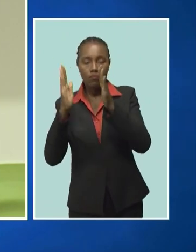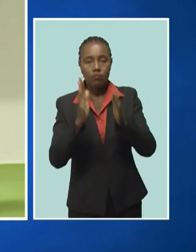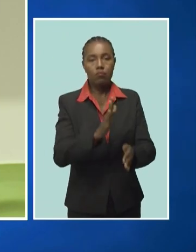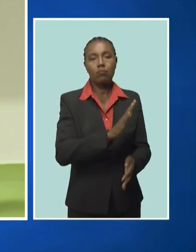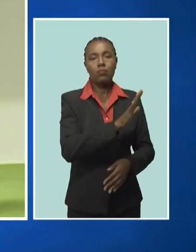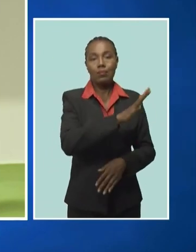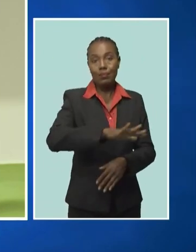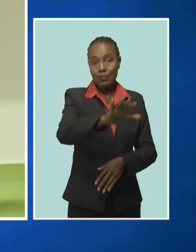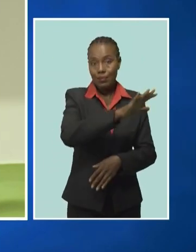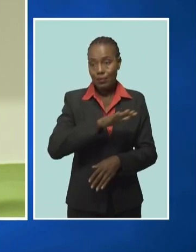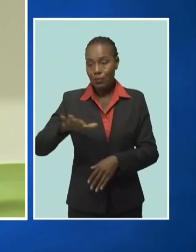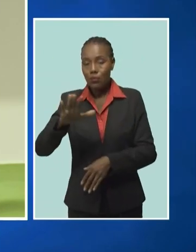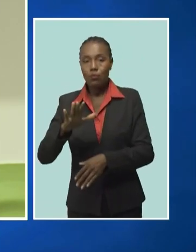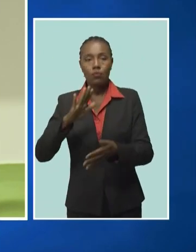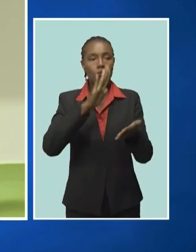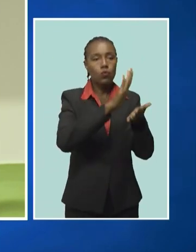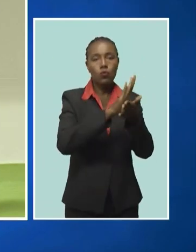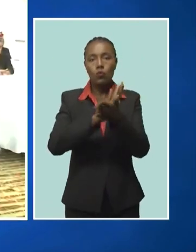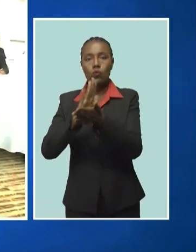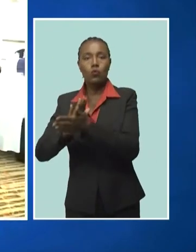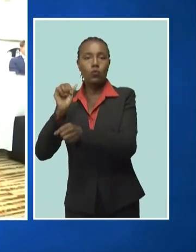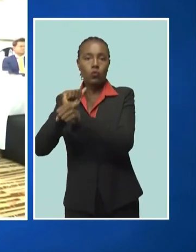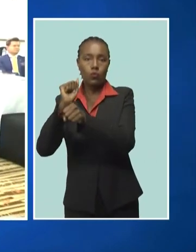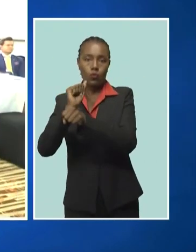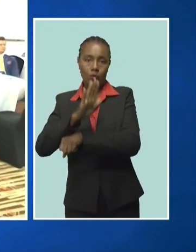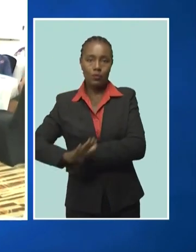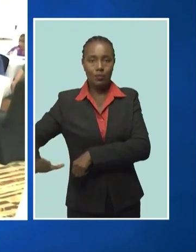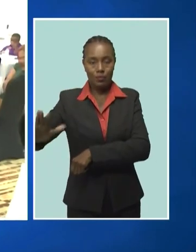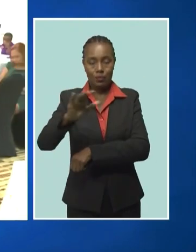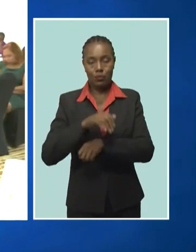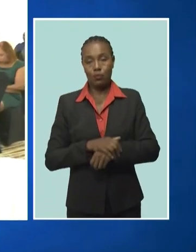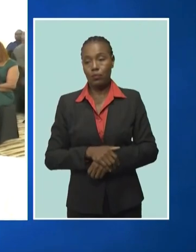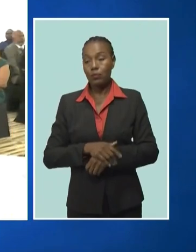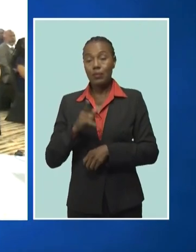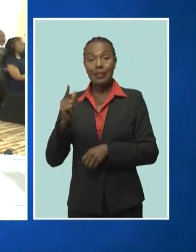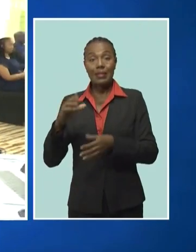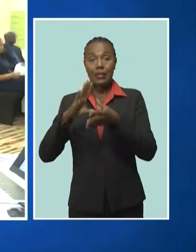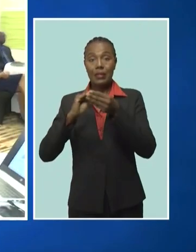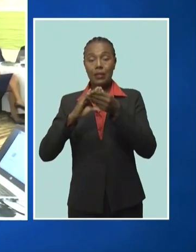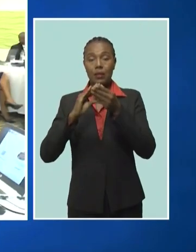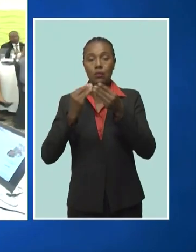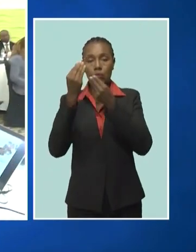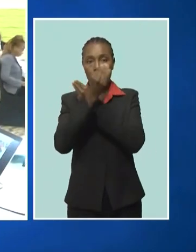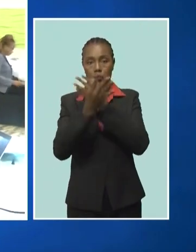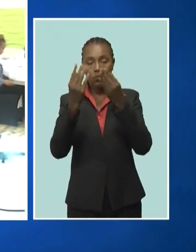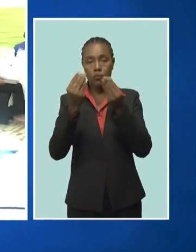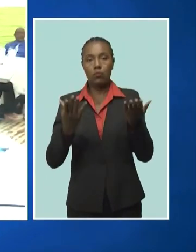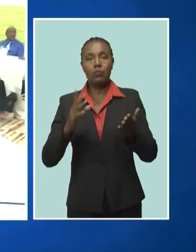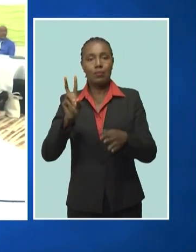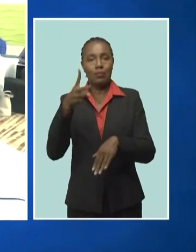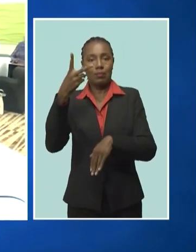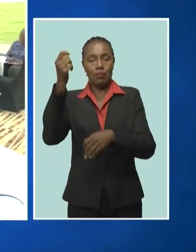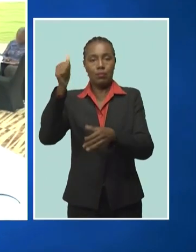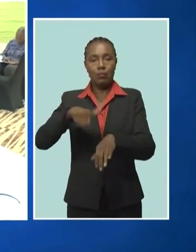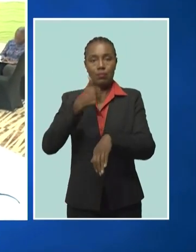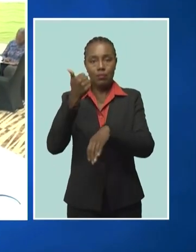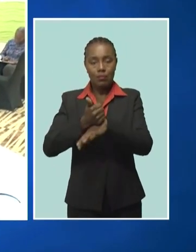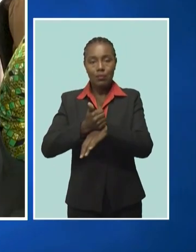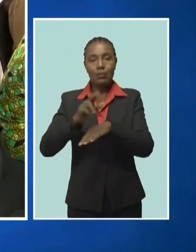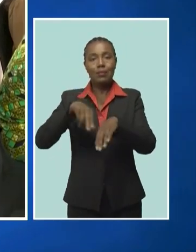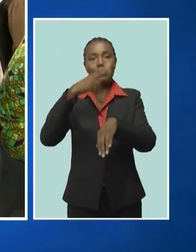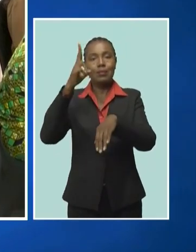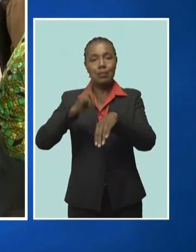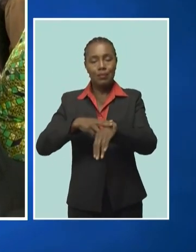schools, and workplaces. Mr. Ishmael was speaking during the second installation of the National Nutrition Centre